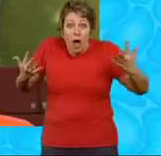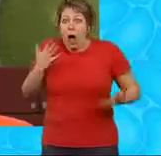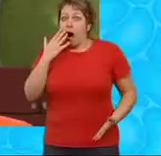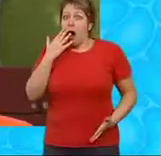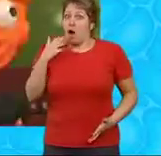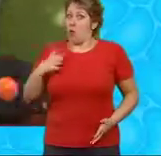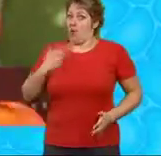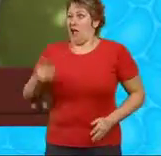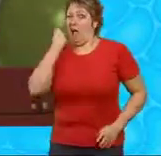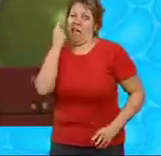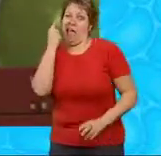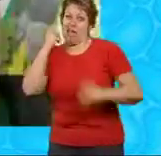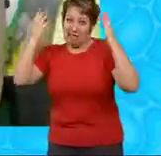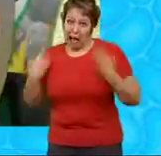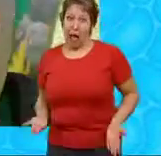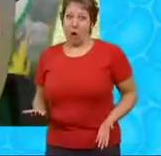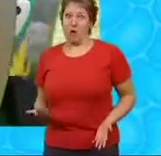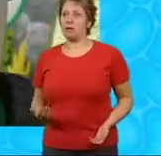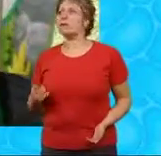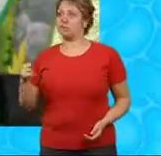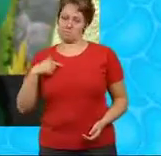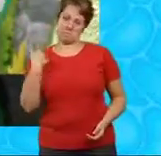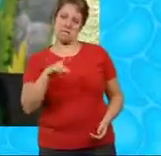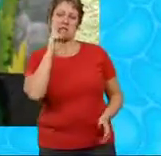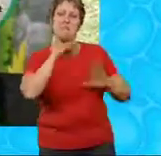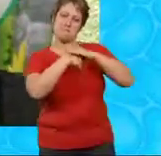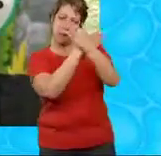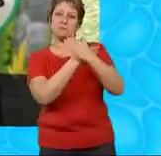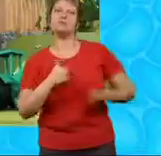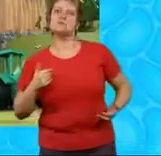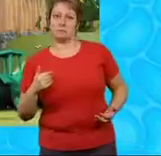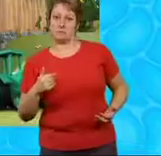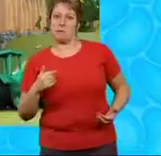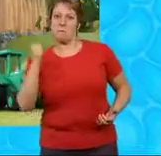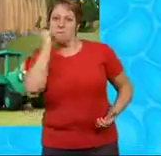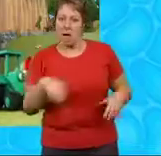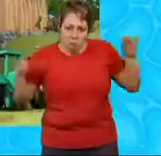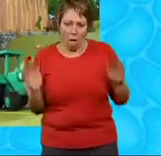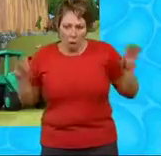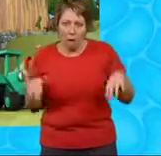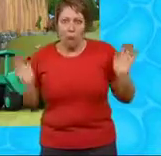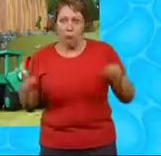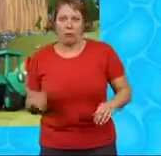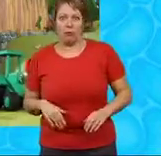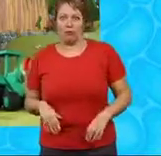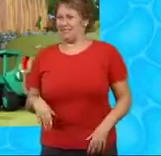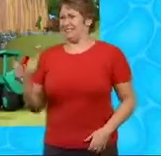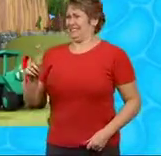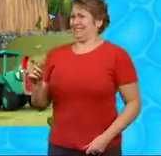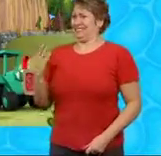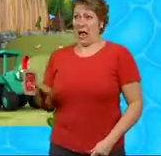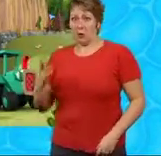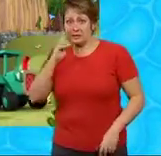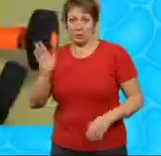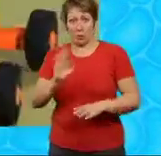I want to see them right now I've seen a bat, it was all black and flappy It's not time to see bats, we've got